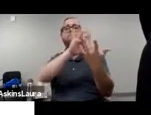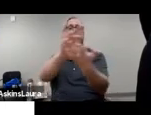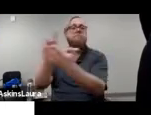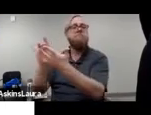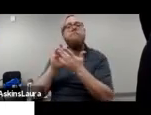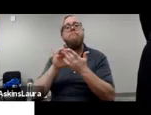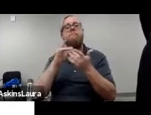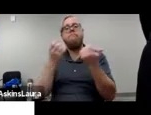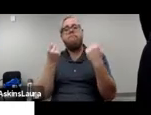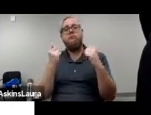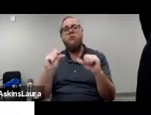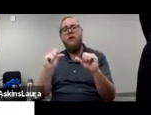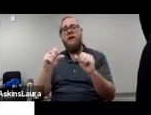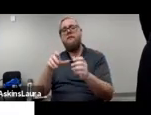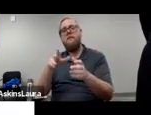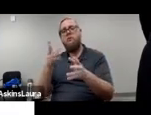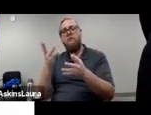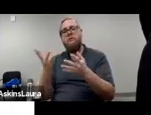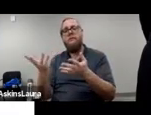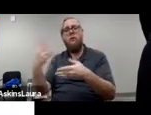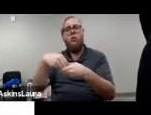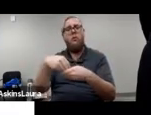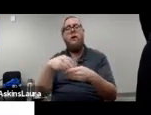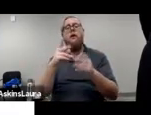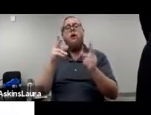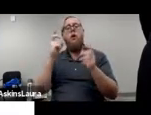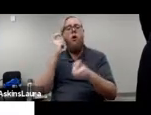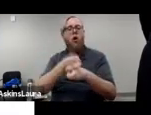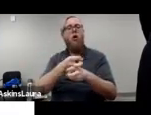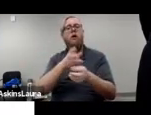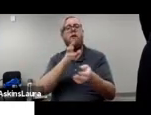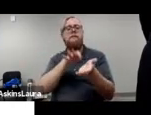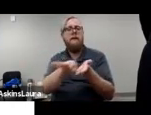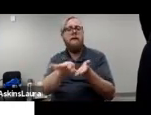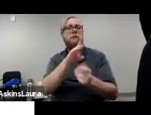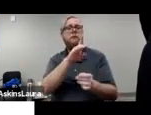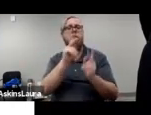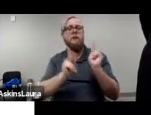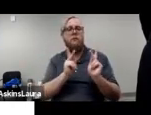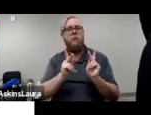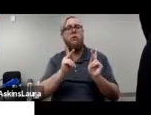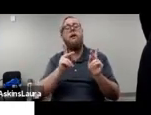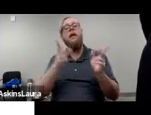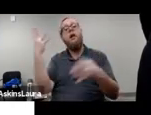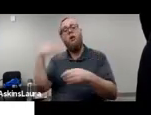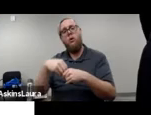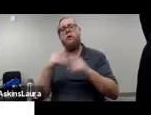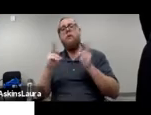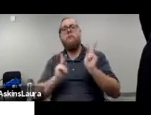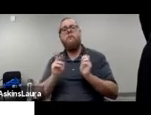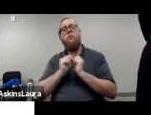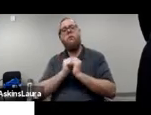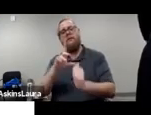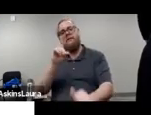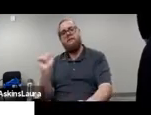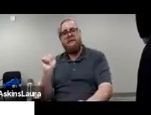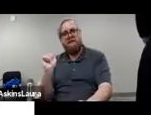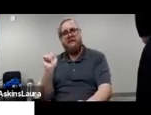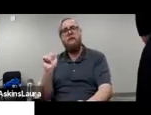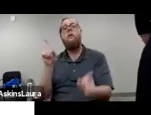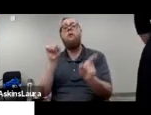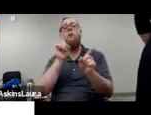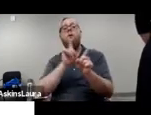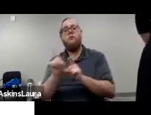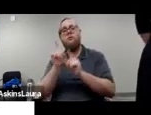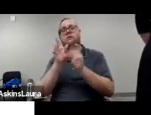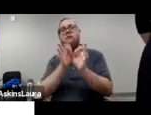and activate hard-to-count Californians, including people with disabilities. So I'm pleased to open this first webinar on the